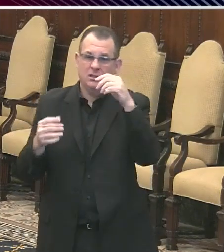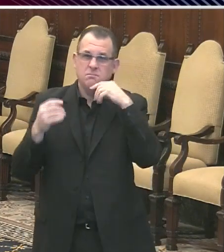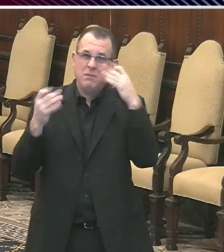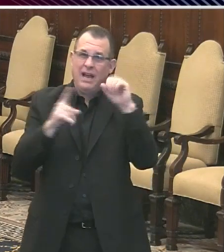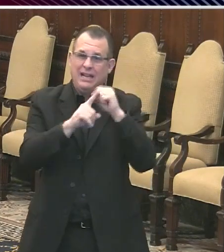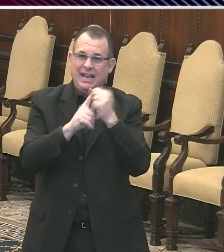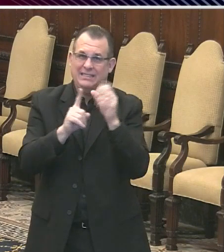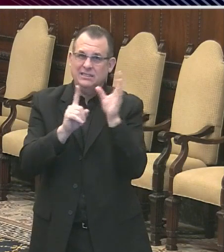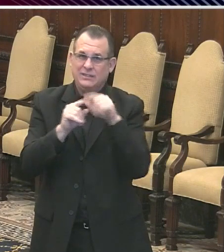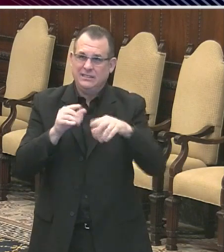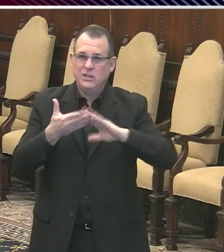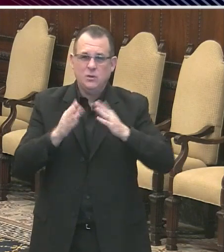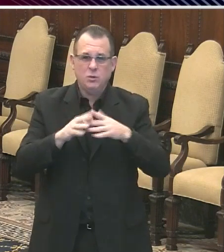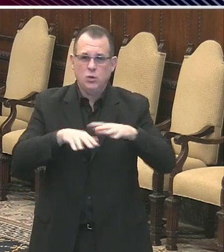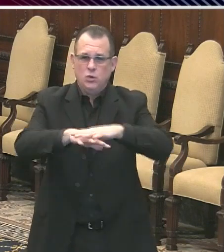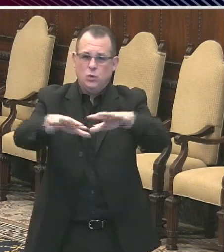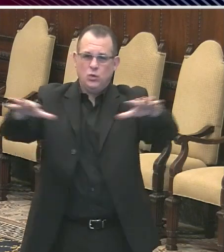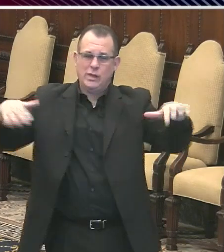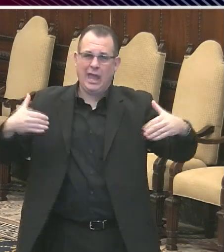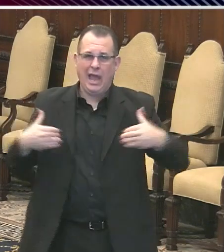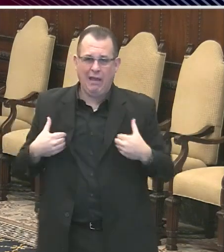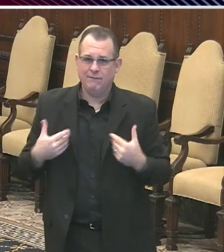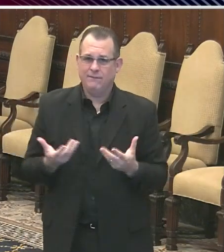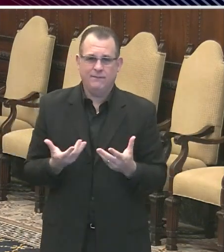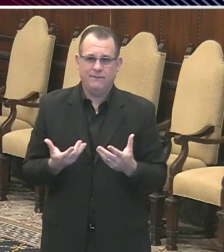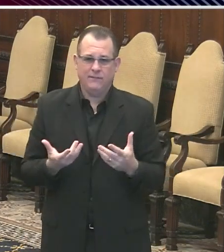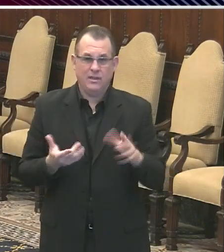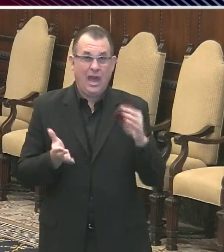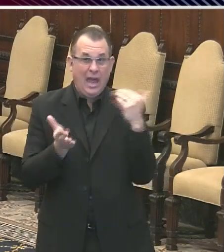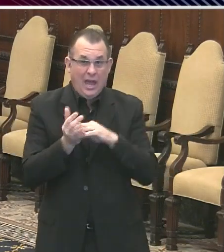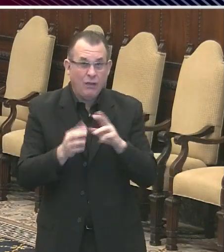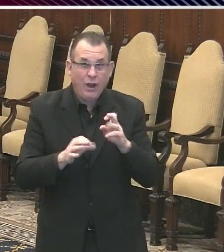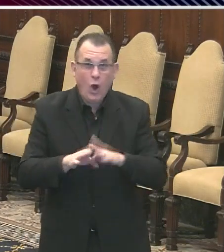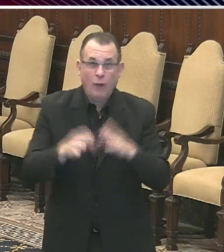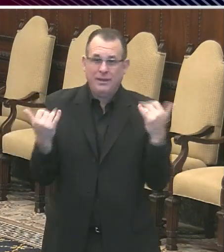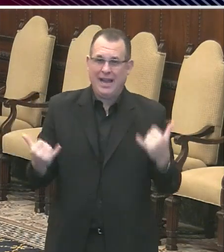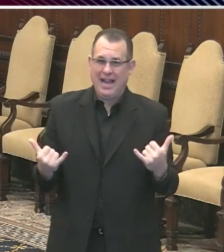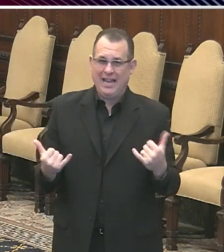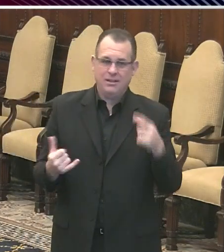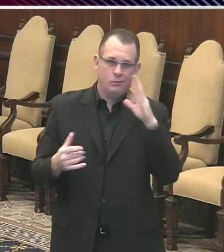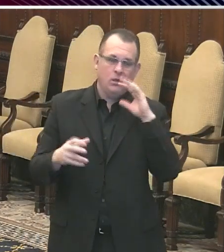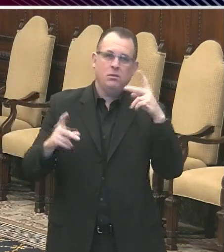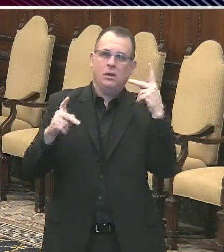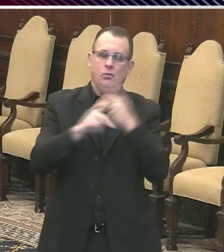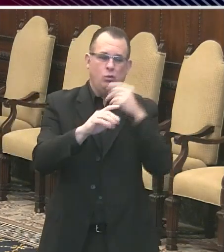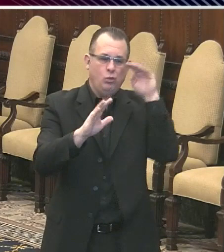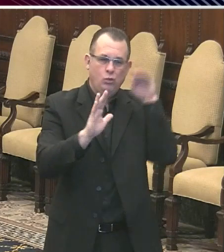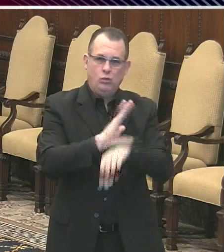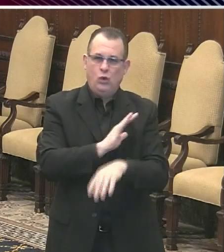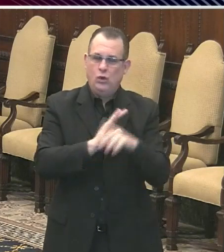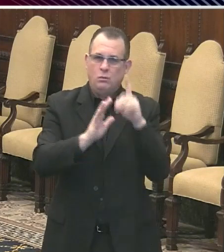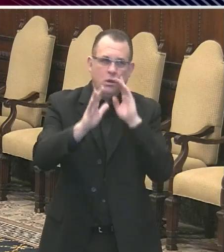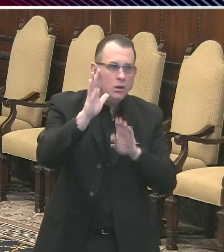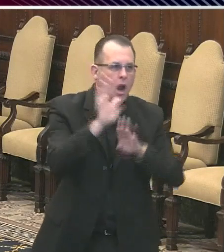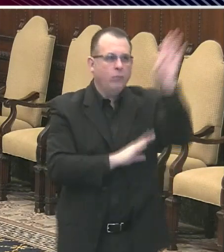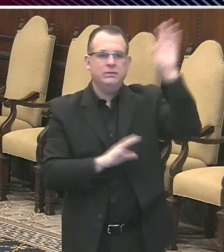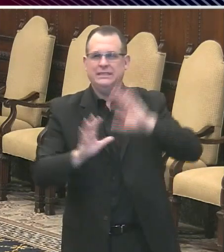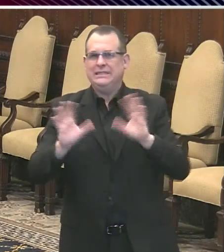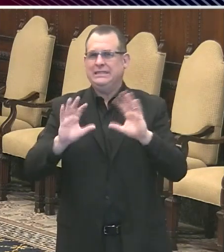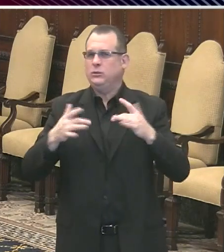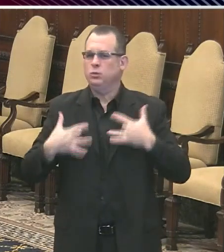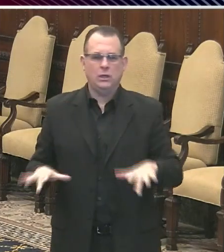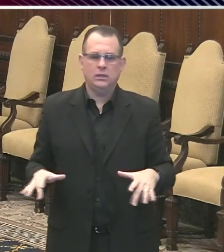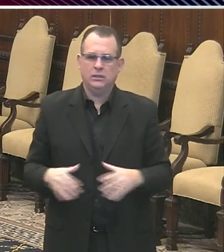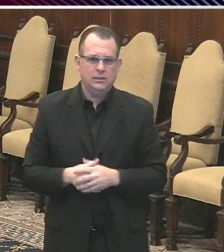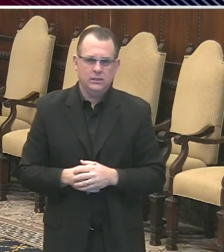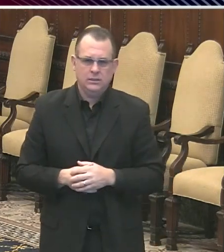early to reopen now. If we did, there's no question, we would get a big surge. It could be much bigger than we had before. So I can't tell you when we'll be down to